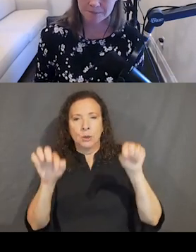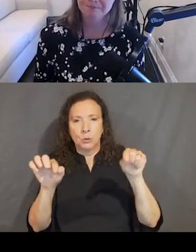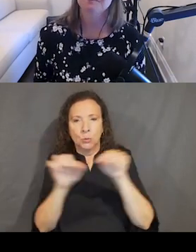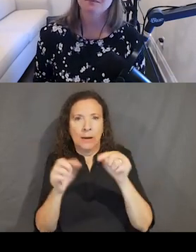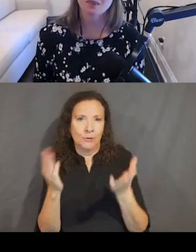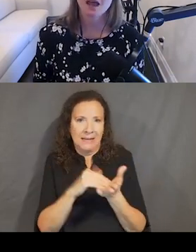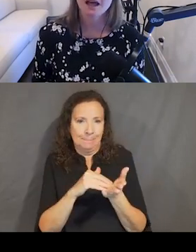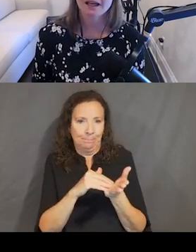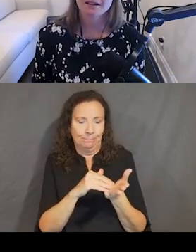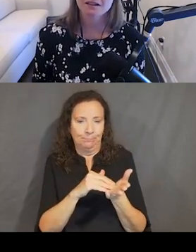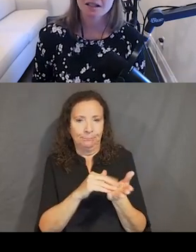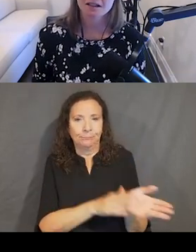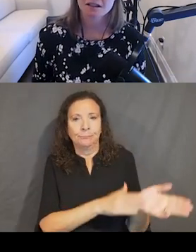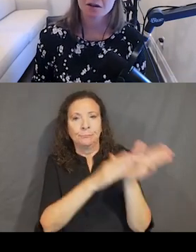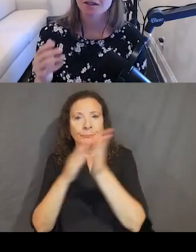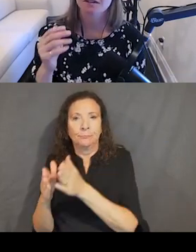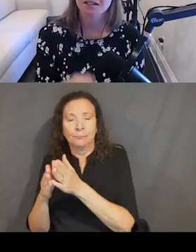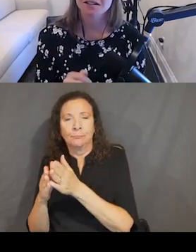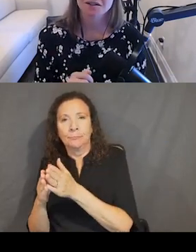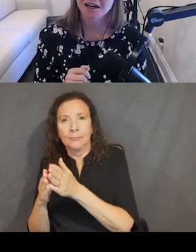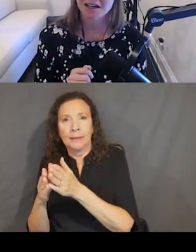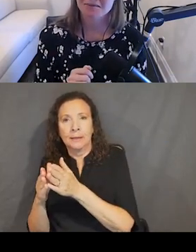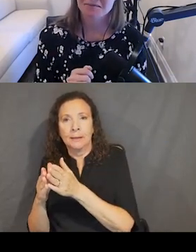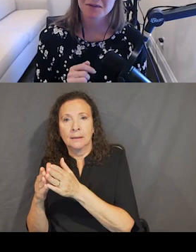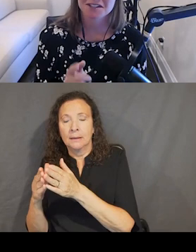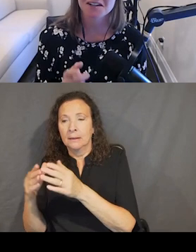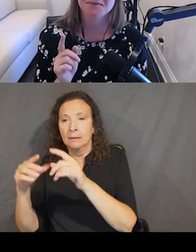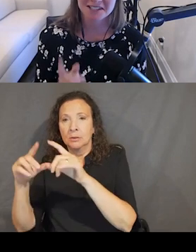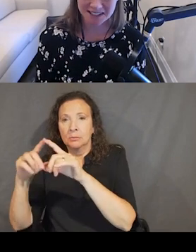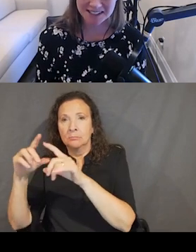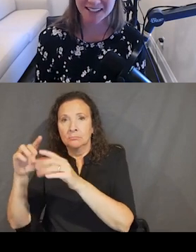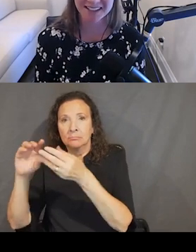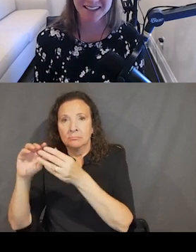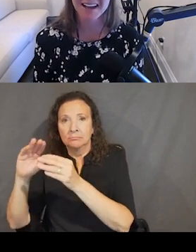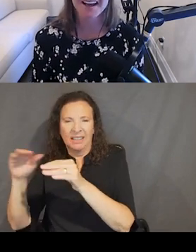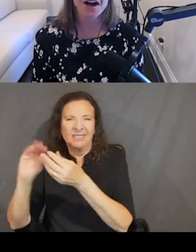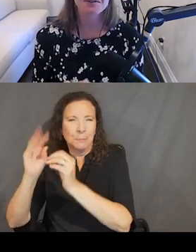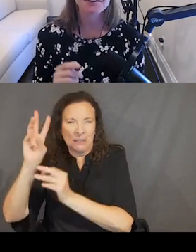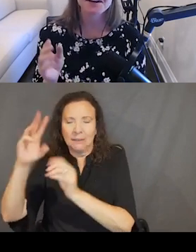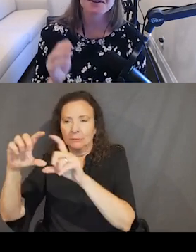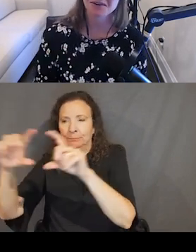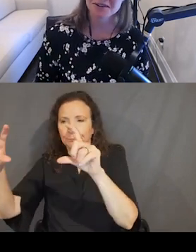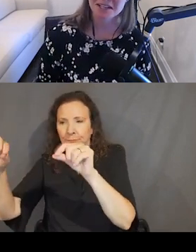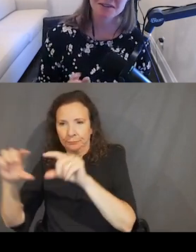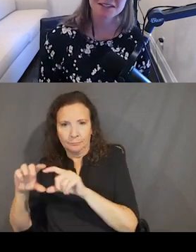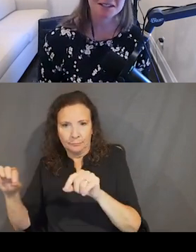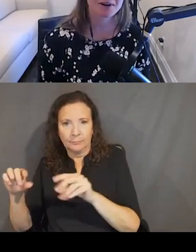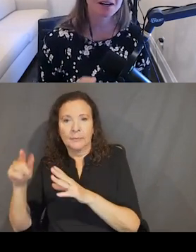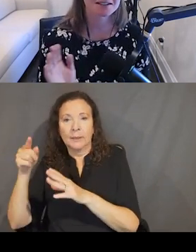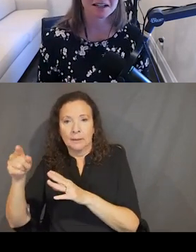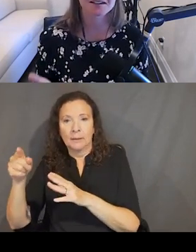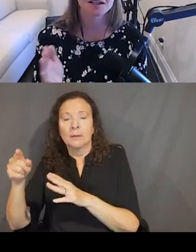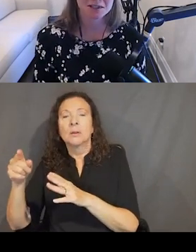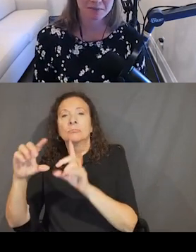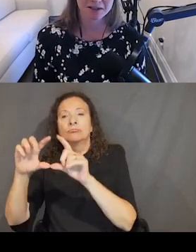Cool. And design system for child number six. We kept the focus state of our text